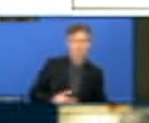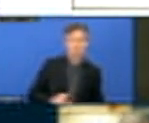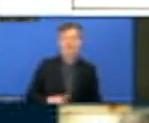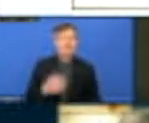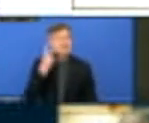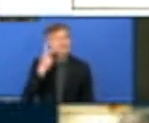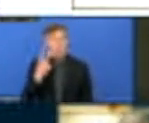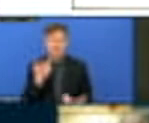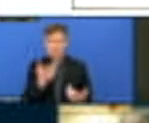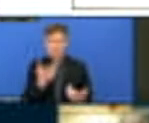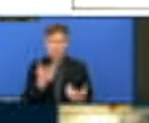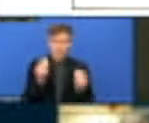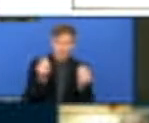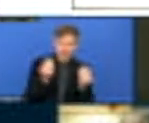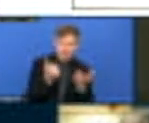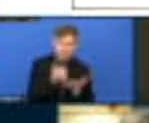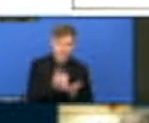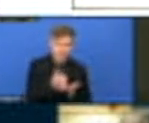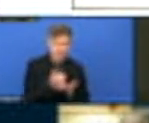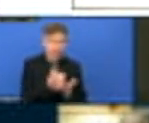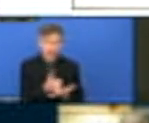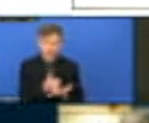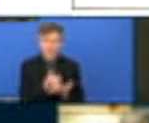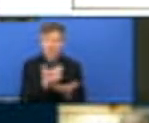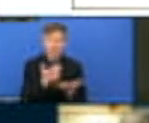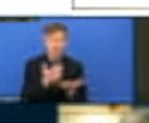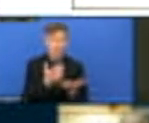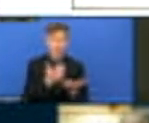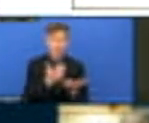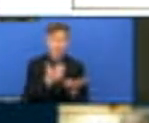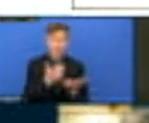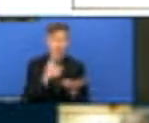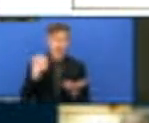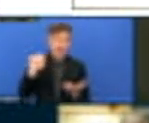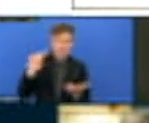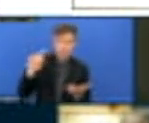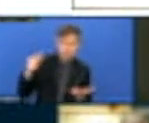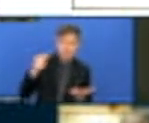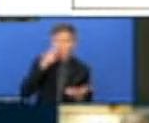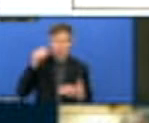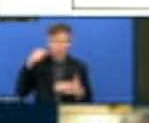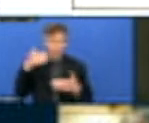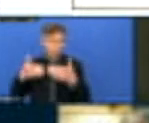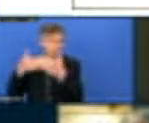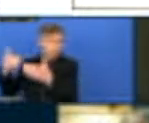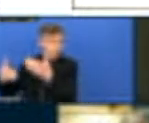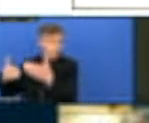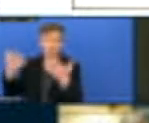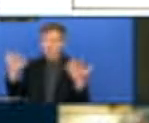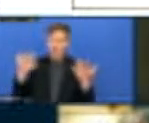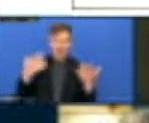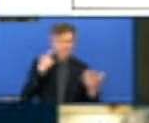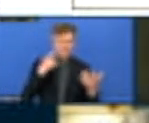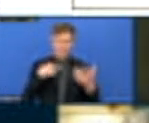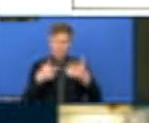deliver some services through local authorities or directly. But whether it's directly or through local